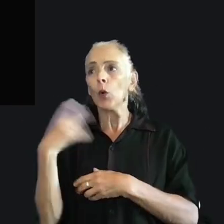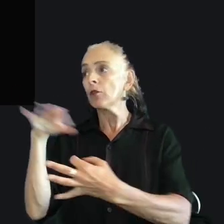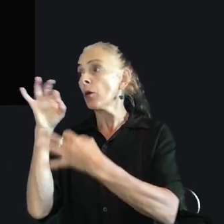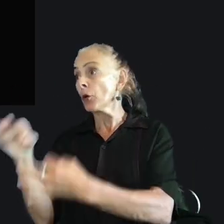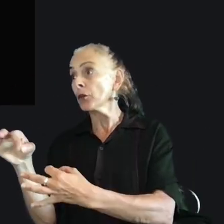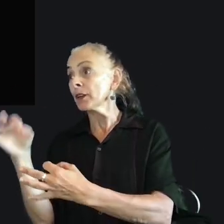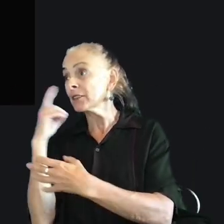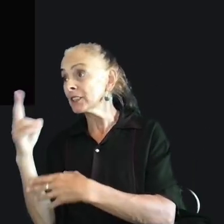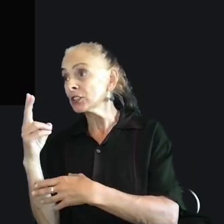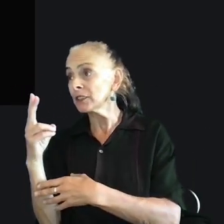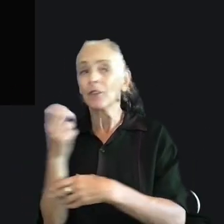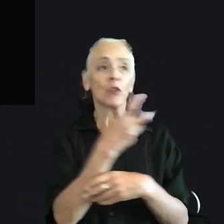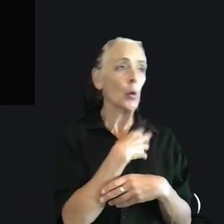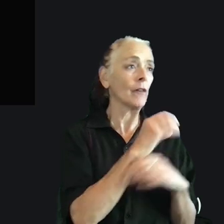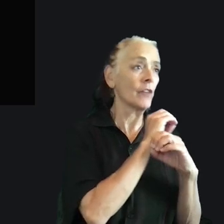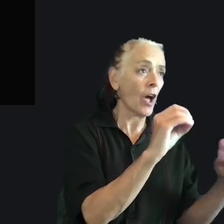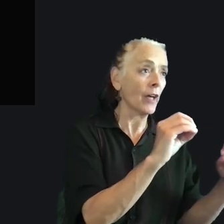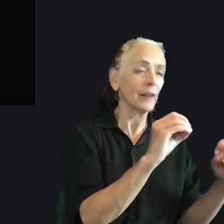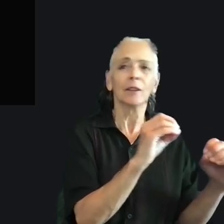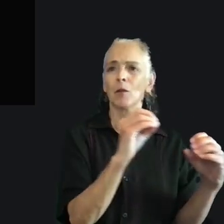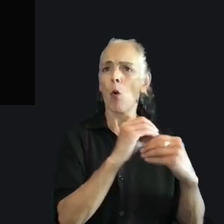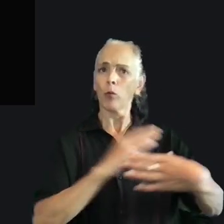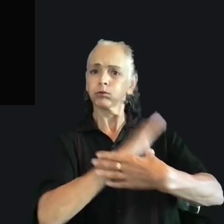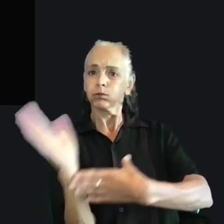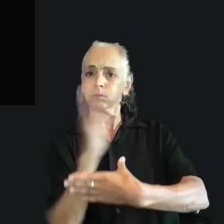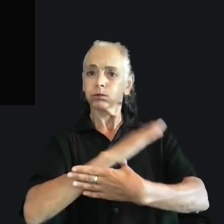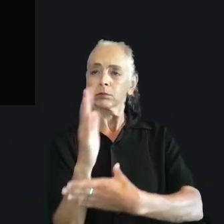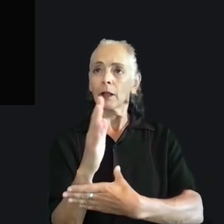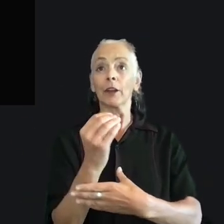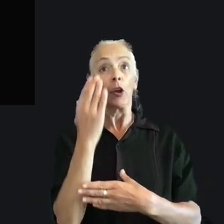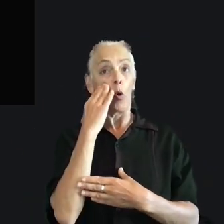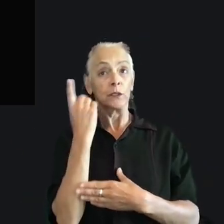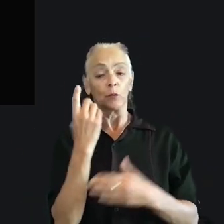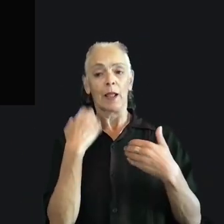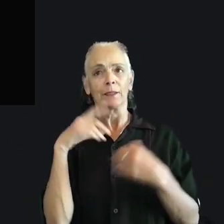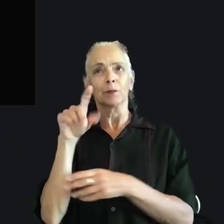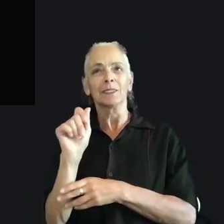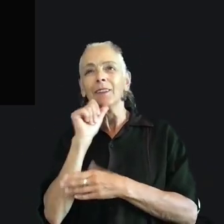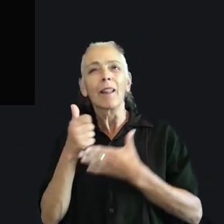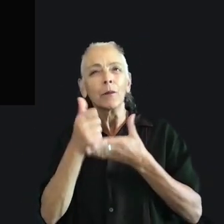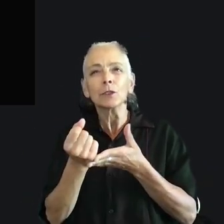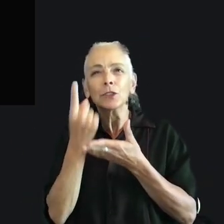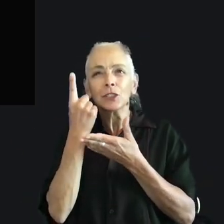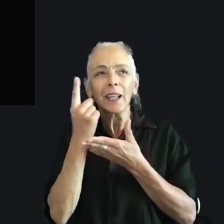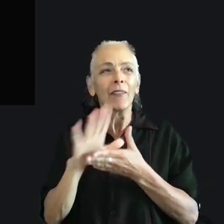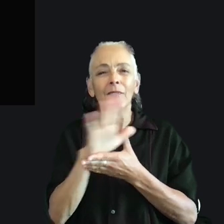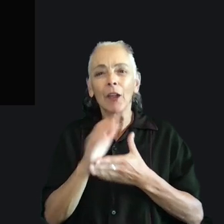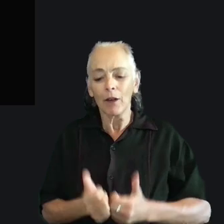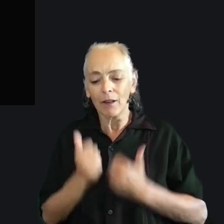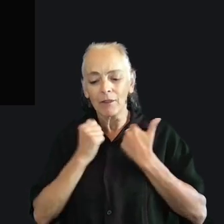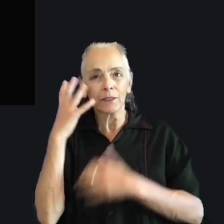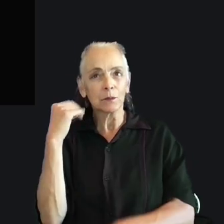have no vision at all. In addition, just knowing that someone has a disability doesn't help you understand their lived experience.